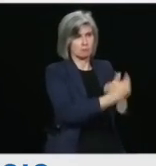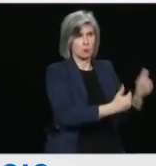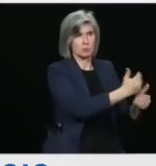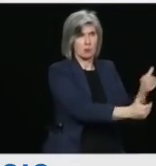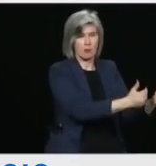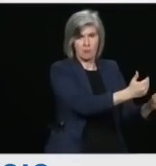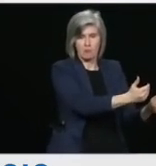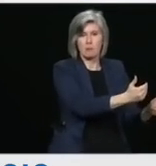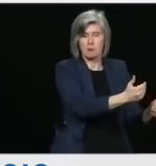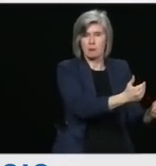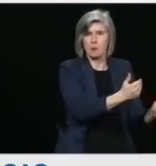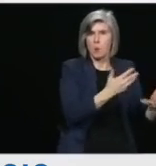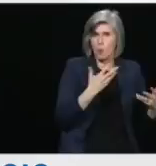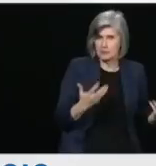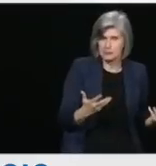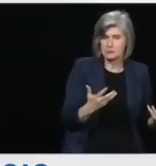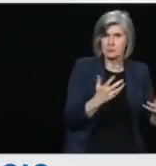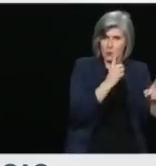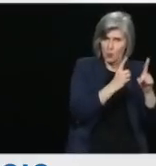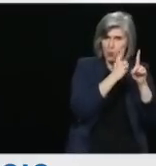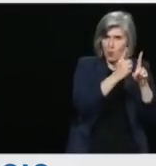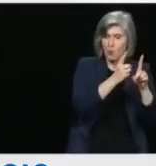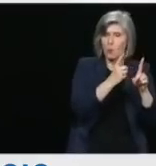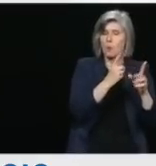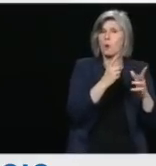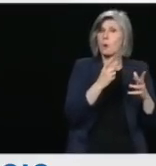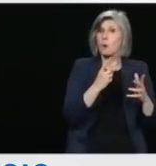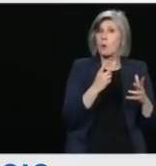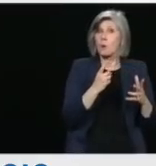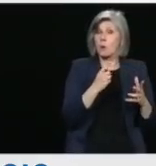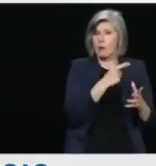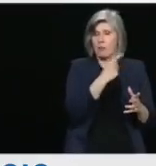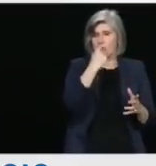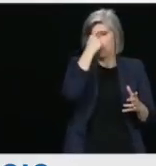you know, the crown immunity was applicable in this instance.